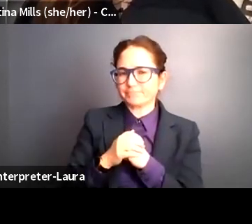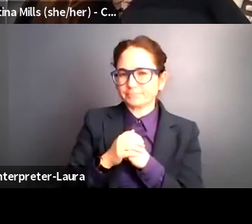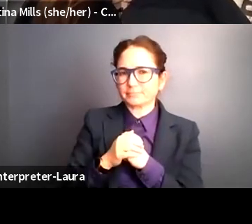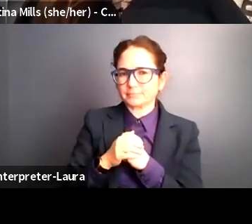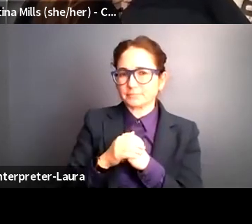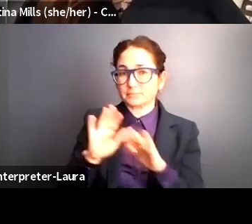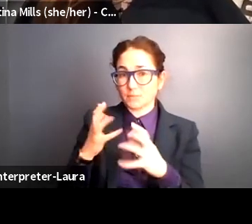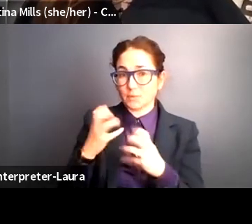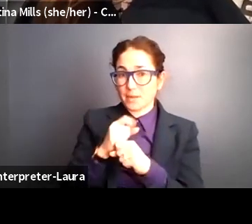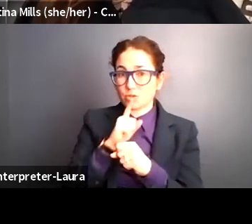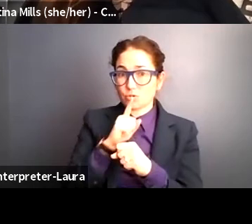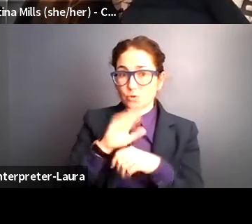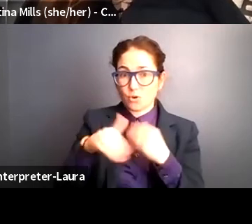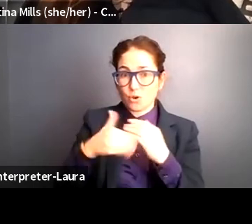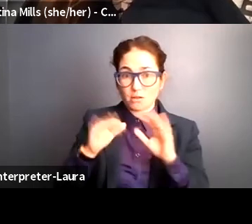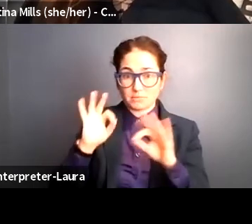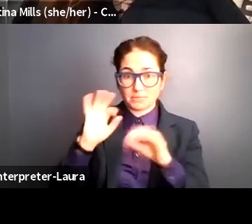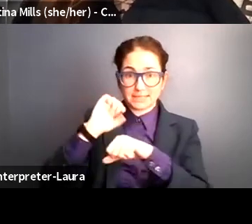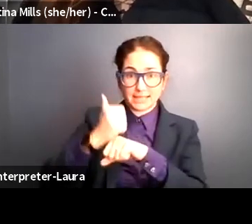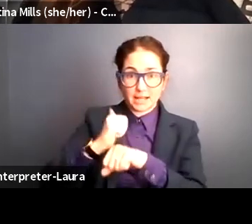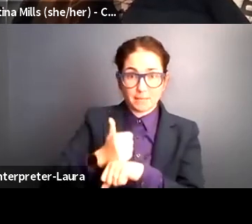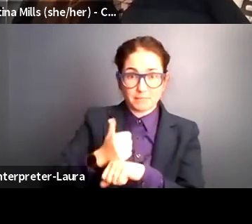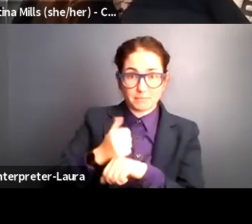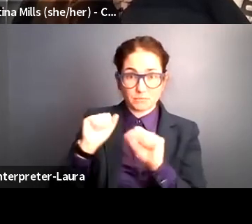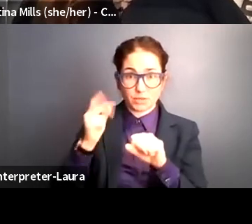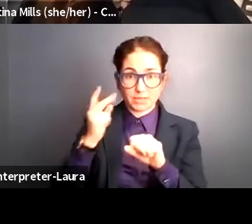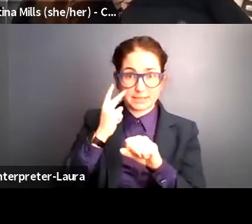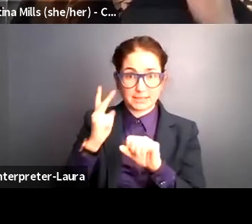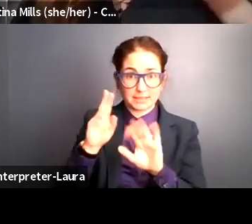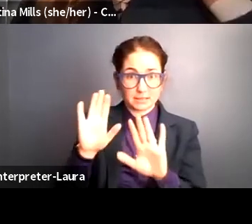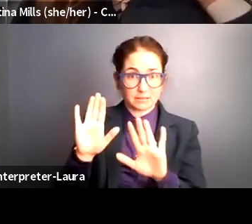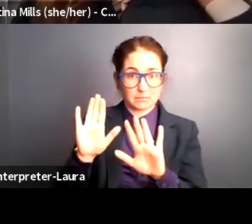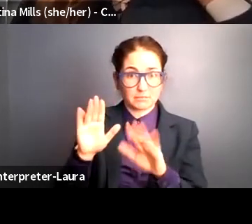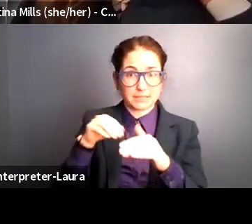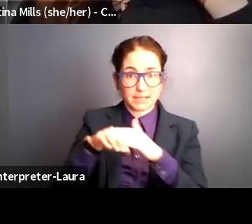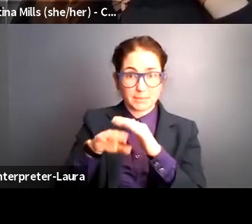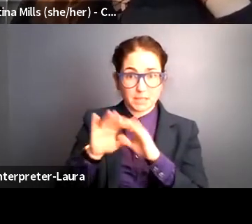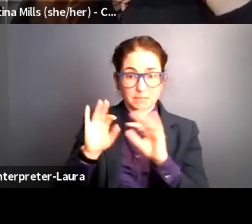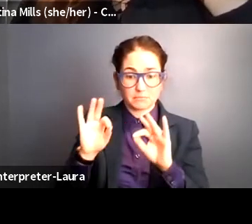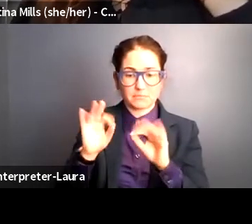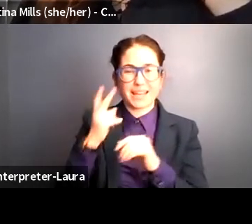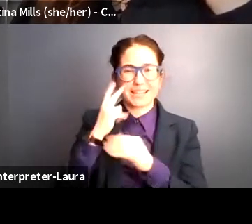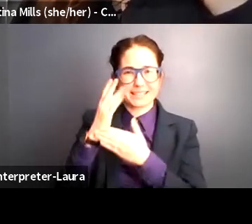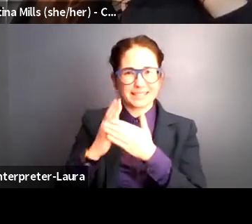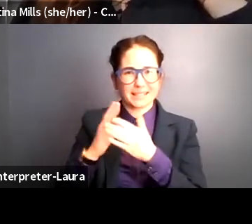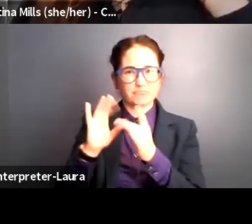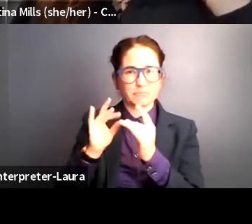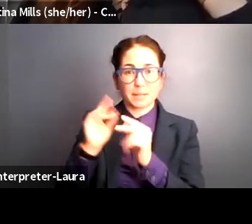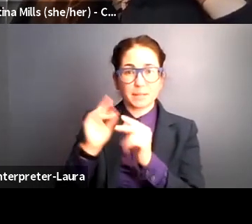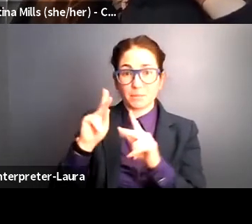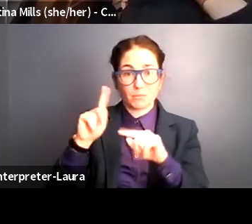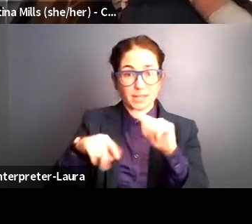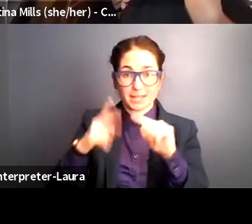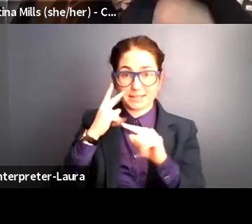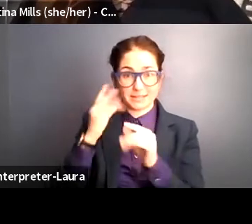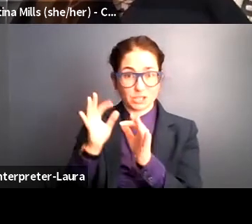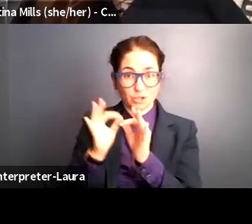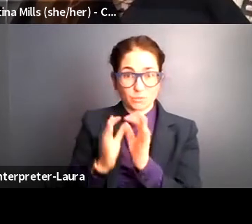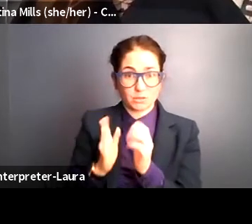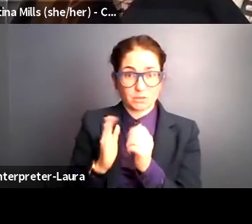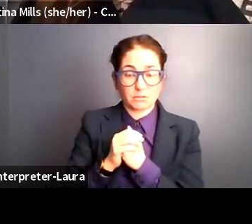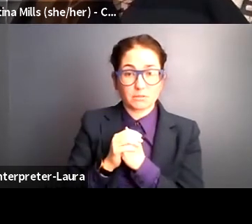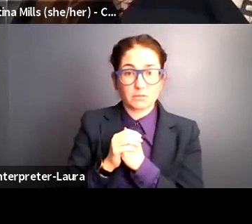make sure that we're all set up around accessibility. I saw some notes in the chat that people couldn't see the interpreter.